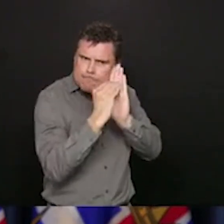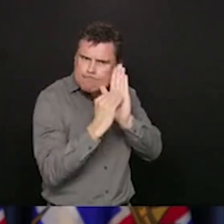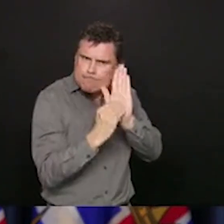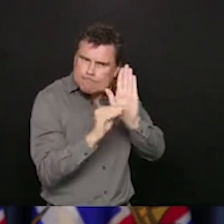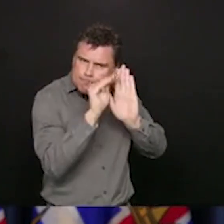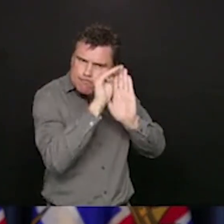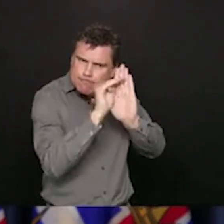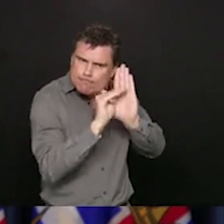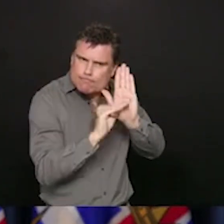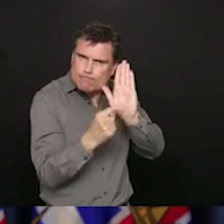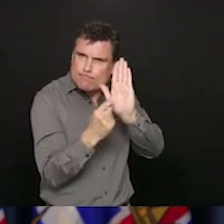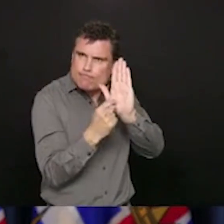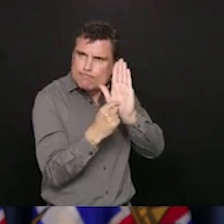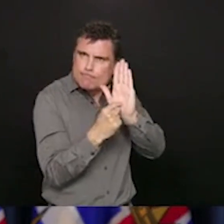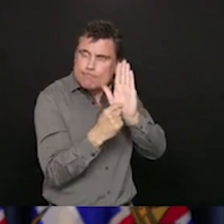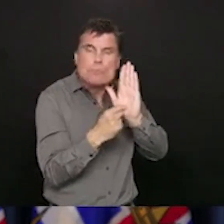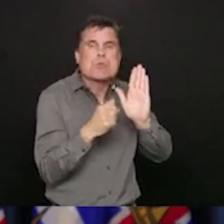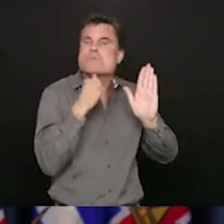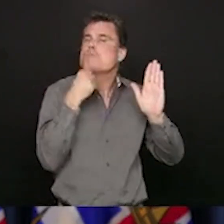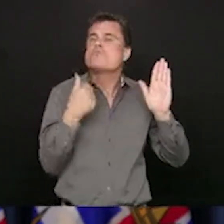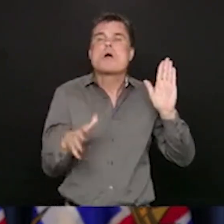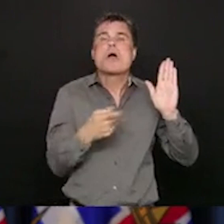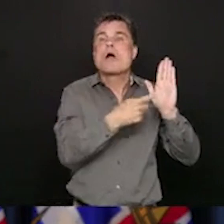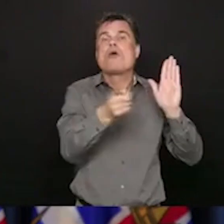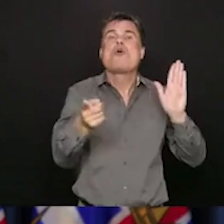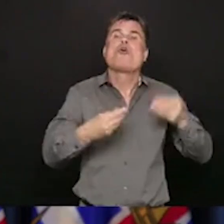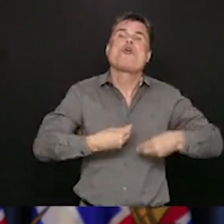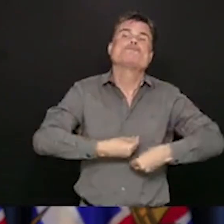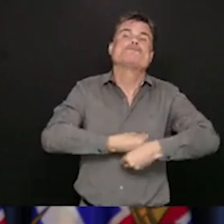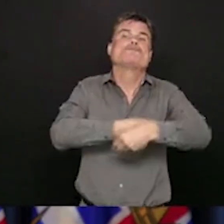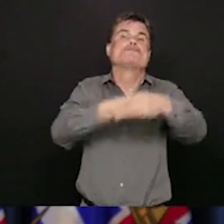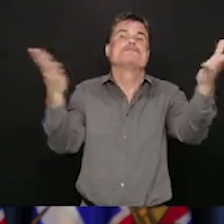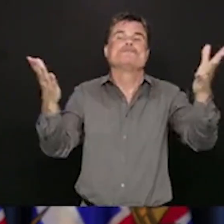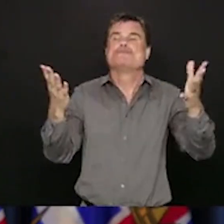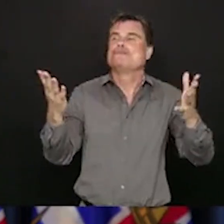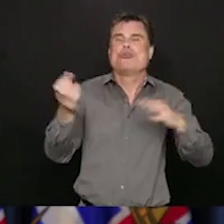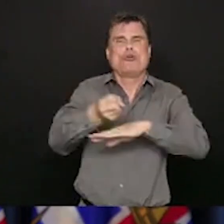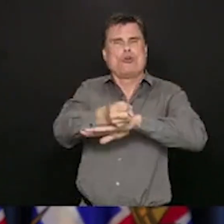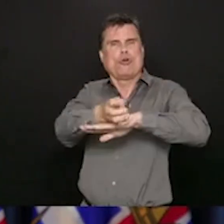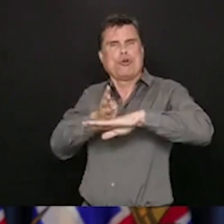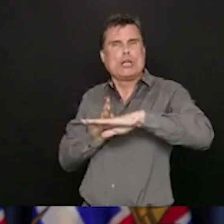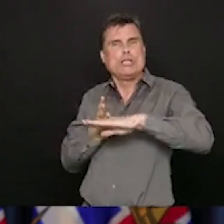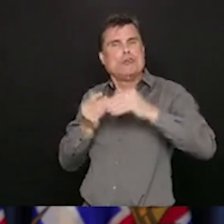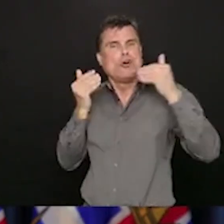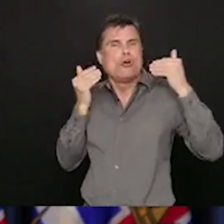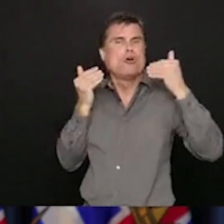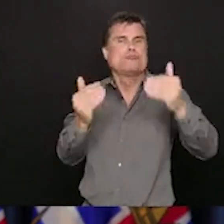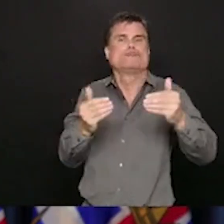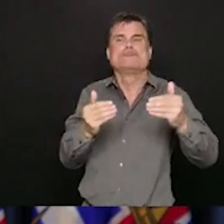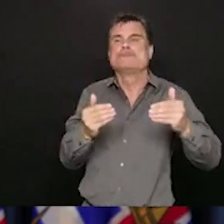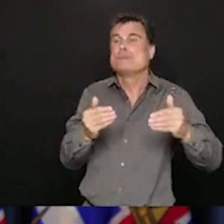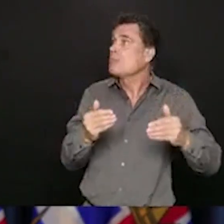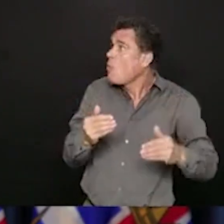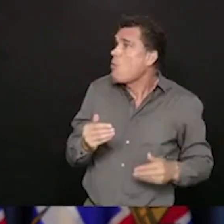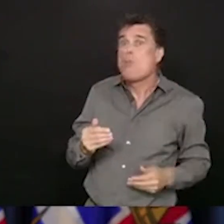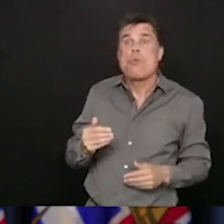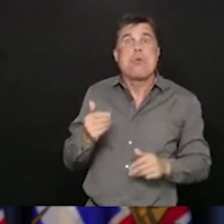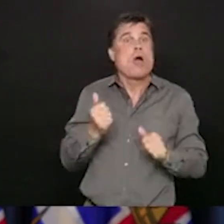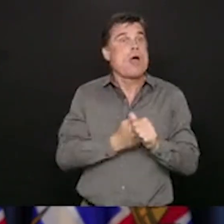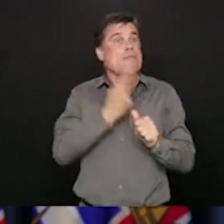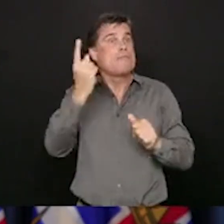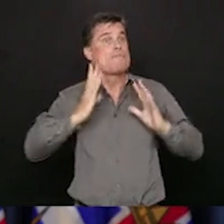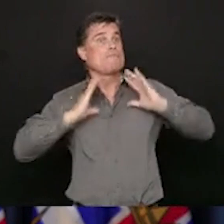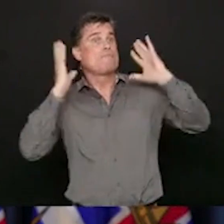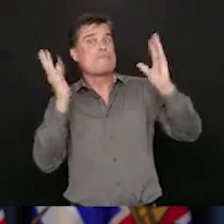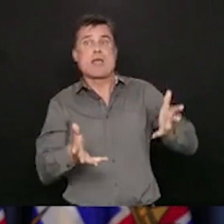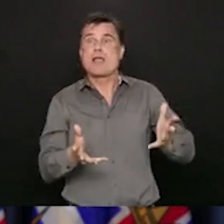well. can come out of your home and get back into regular behavior. We are not there yet. Dr. Henry's been pretty clear on that. We're in a good